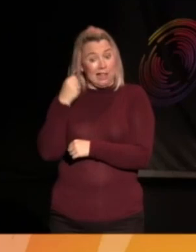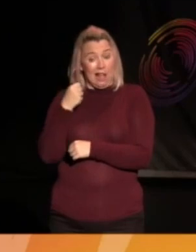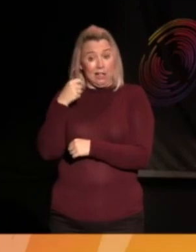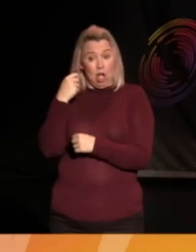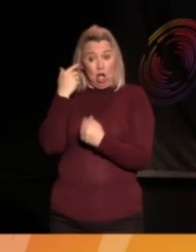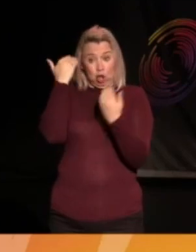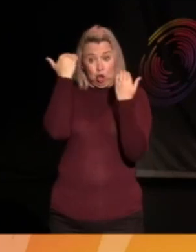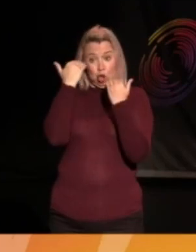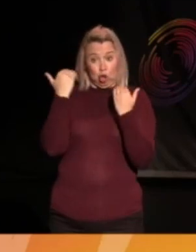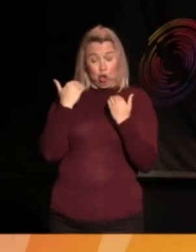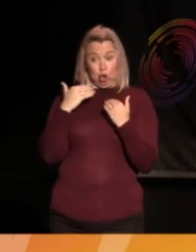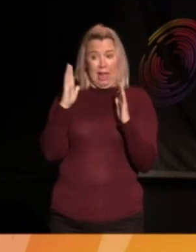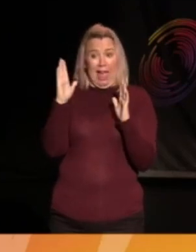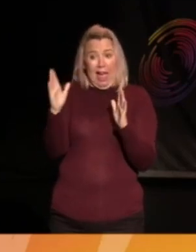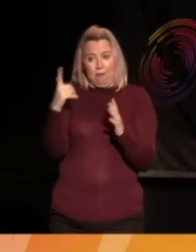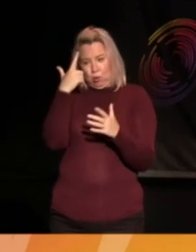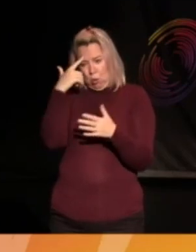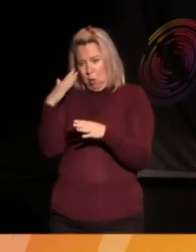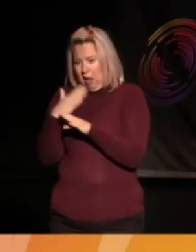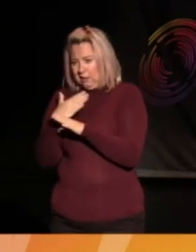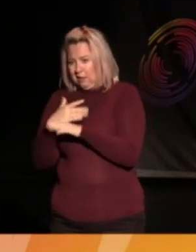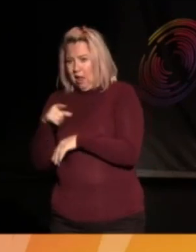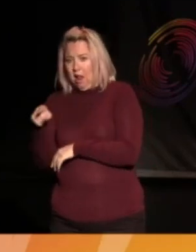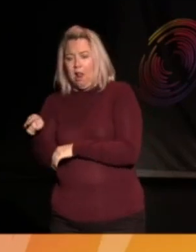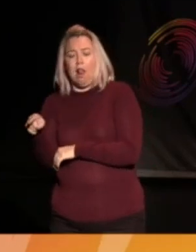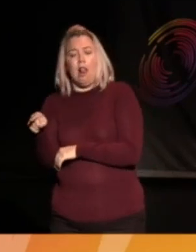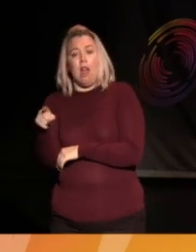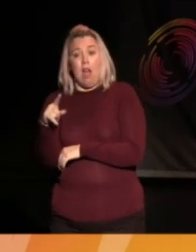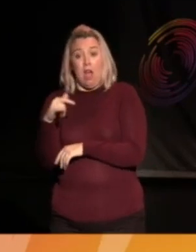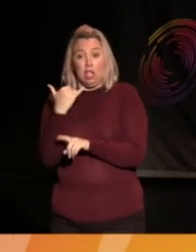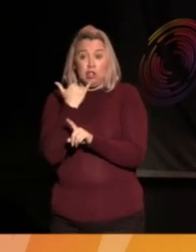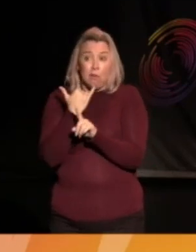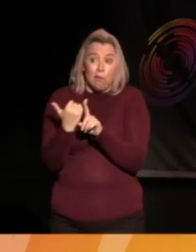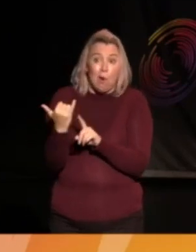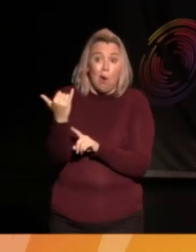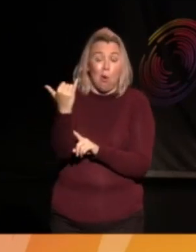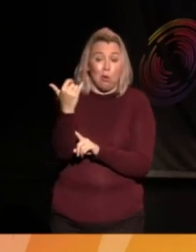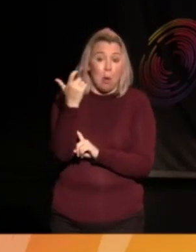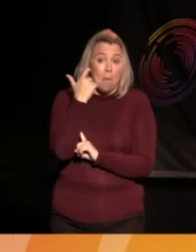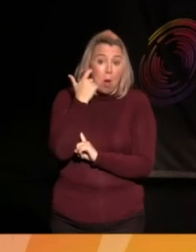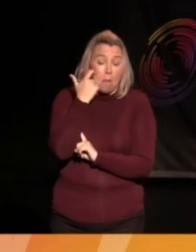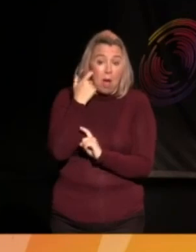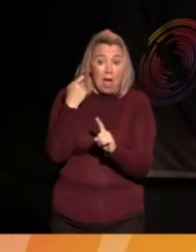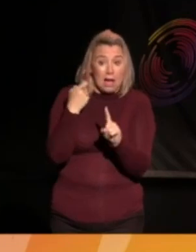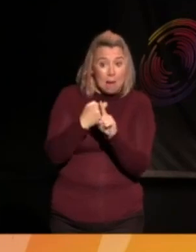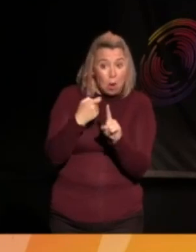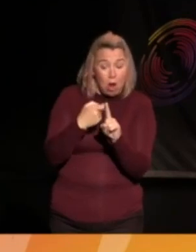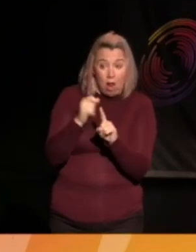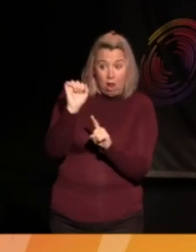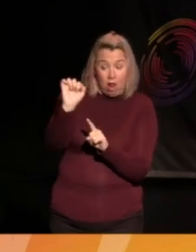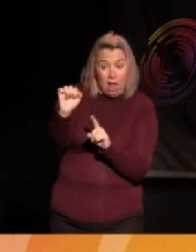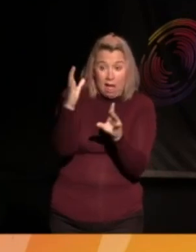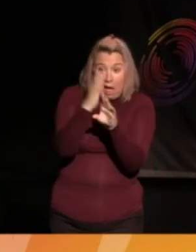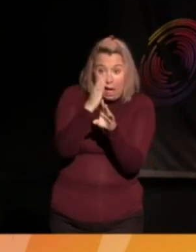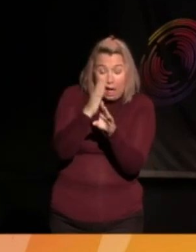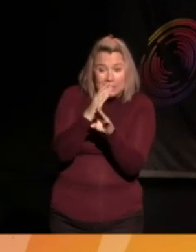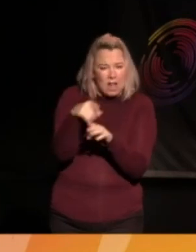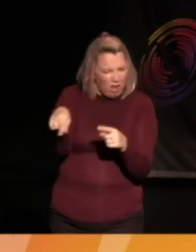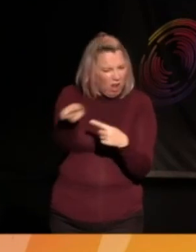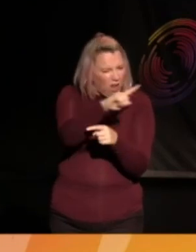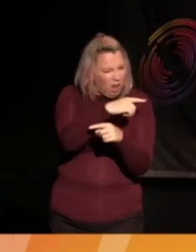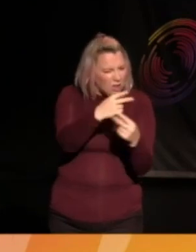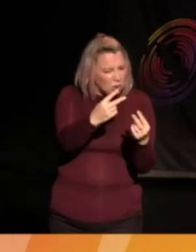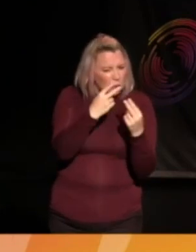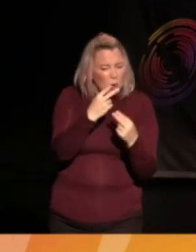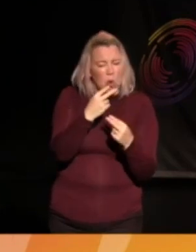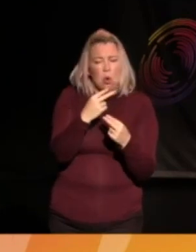into exile, rang on her mobile, an Afghanistani judge in Kabul, in hiding. Some of you were, maybe were